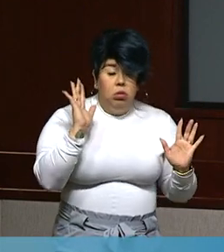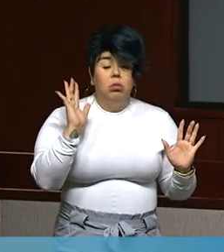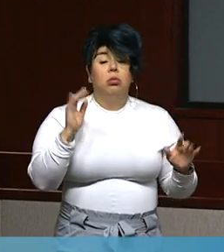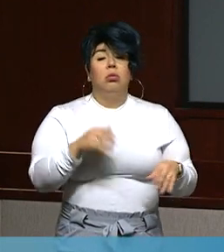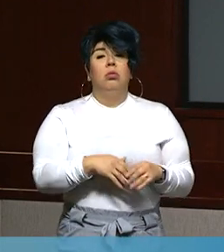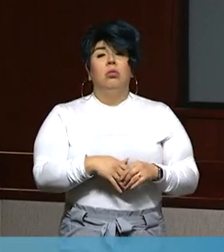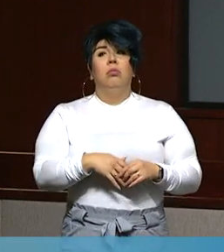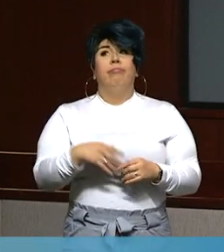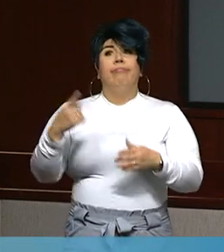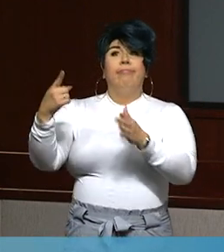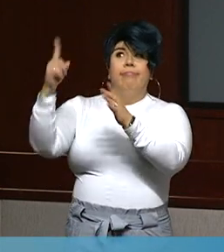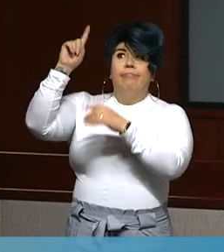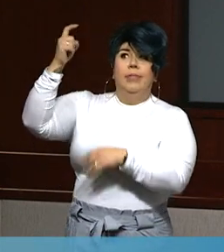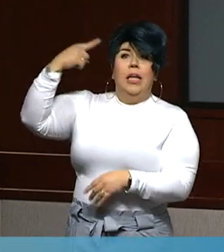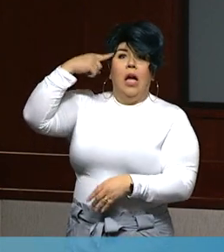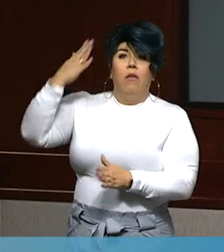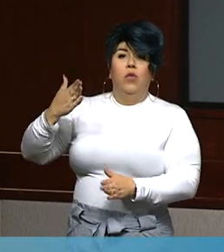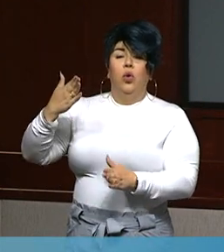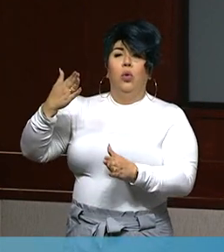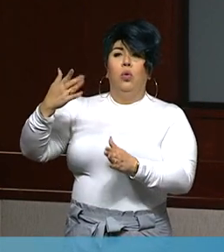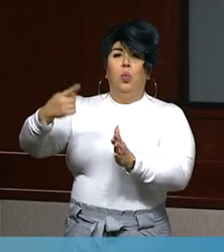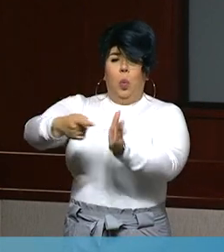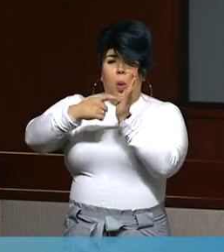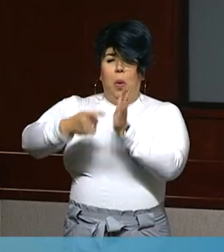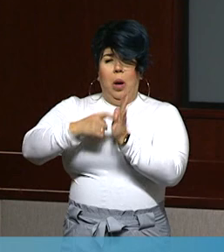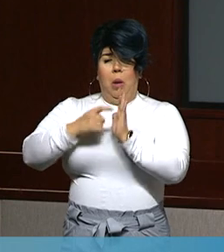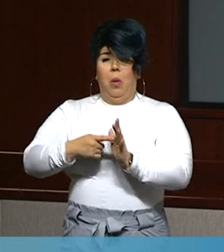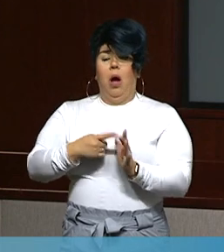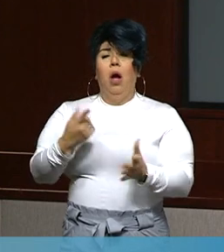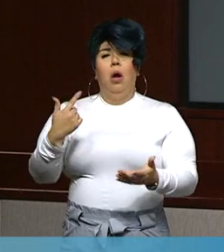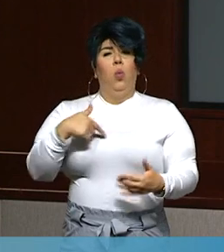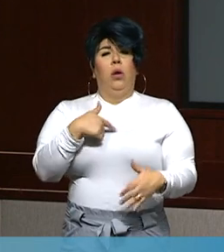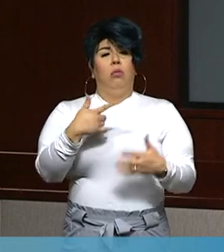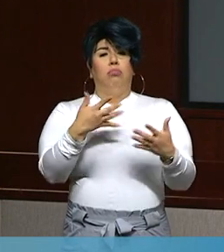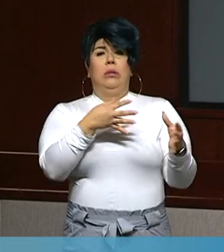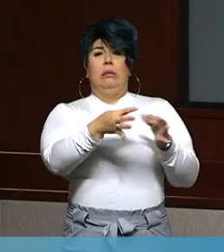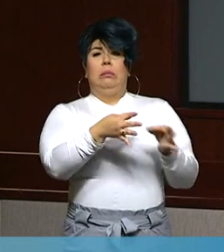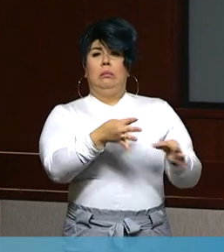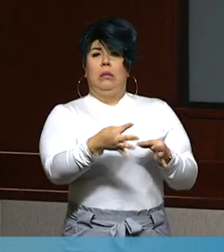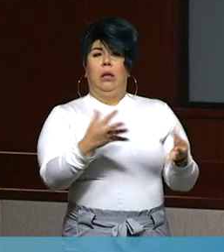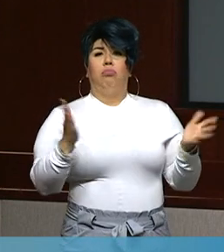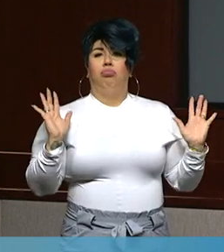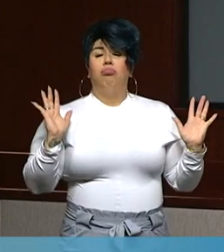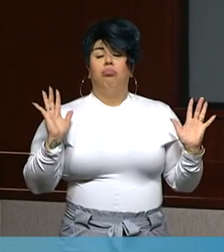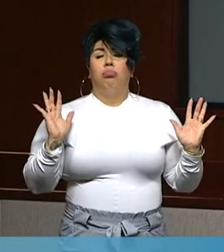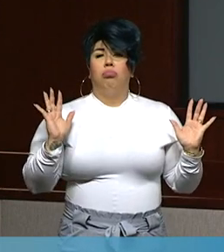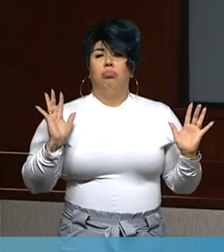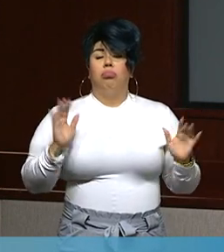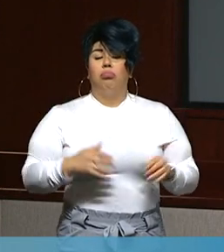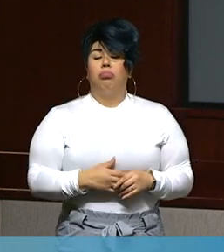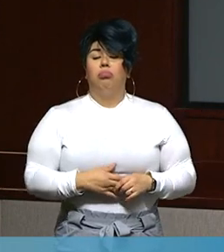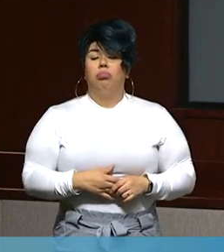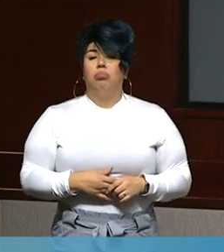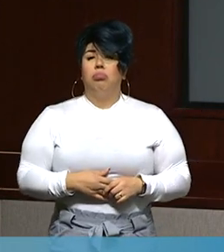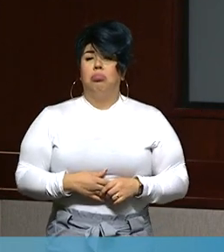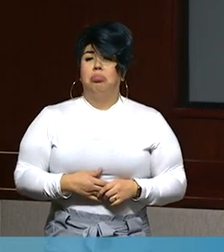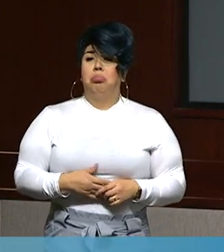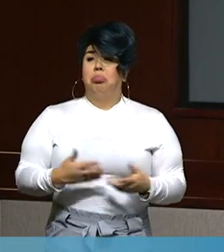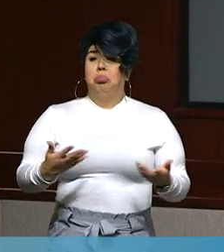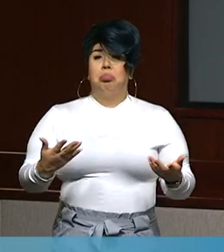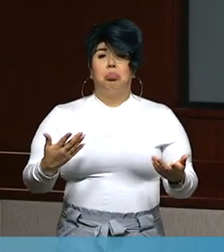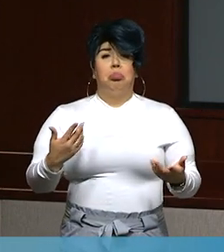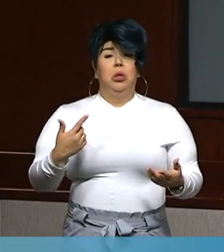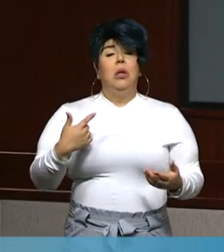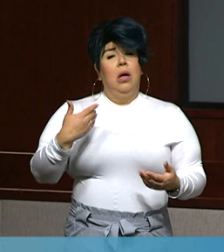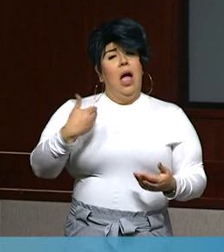the governor's directives and orders around COVID-19 are. We continue to do all the